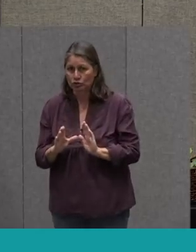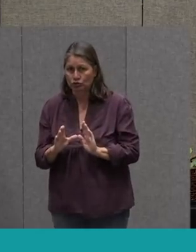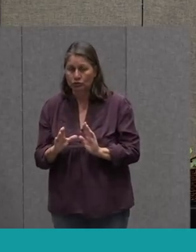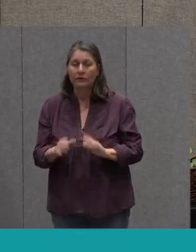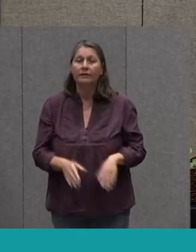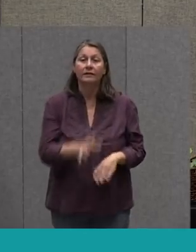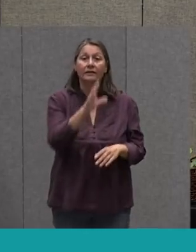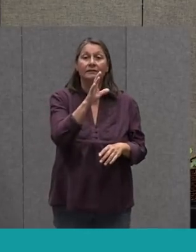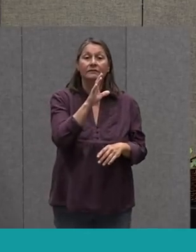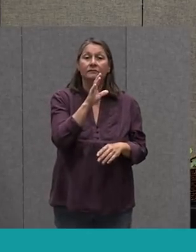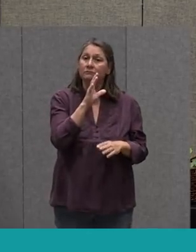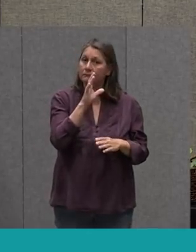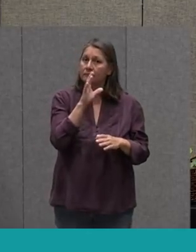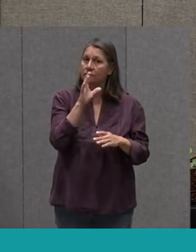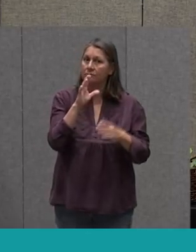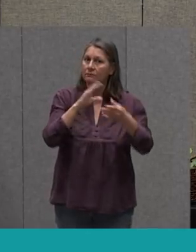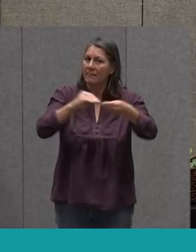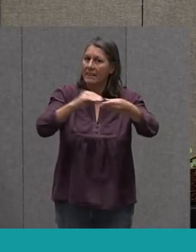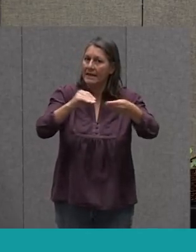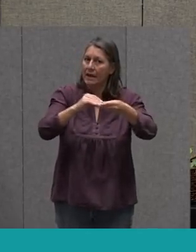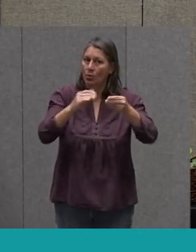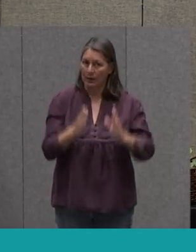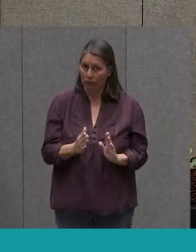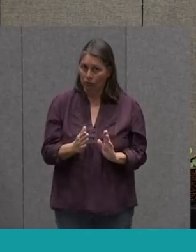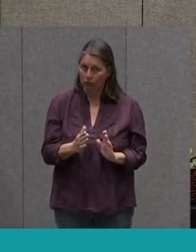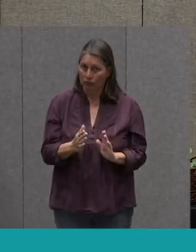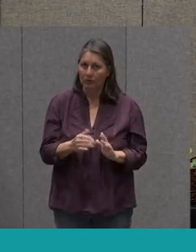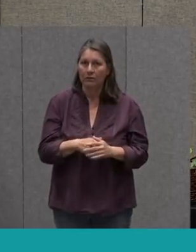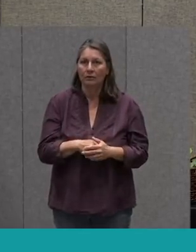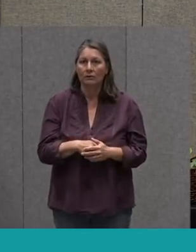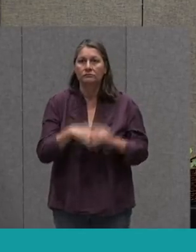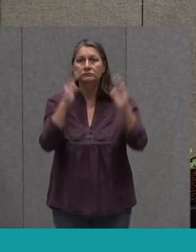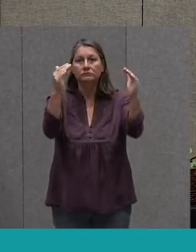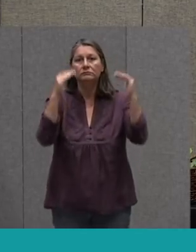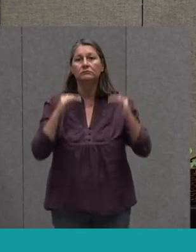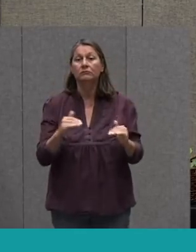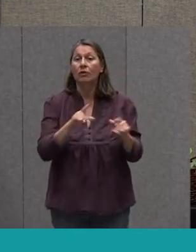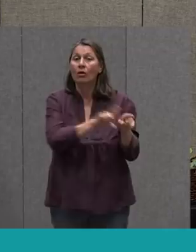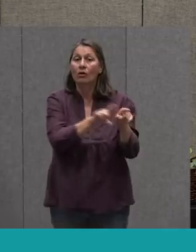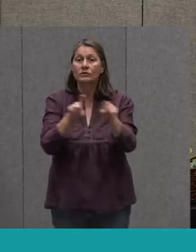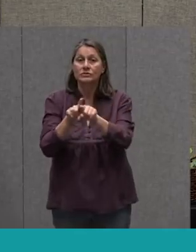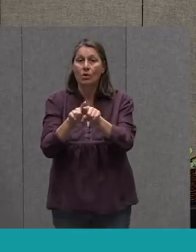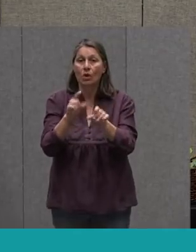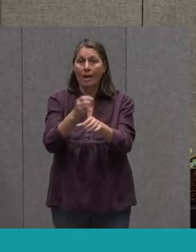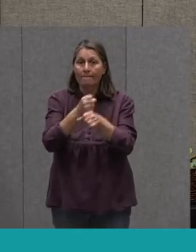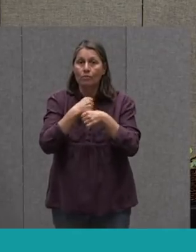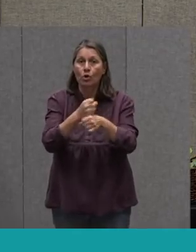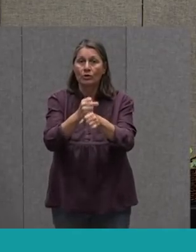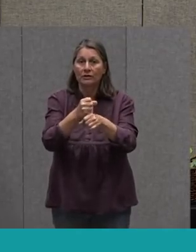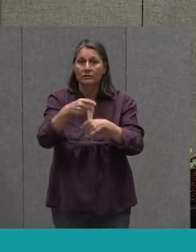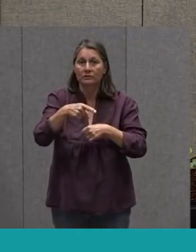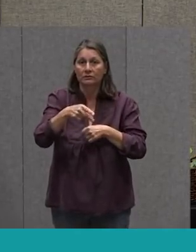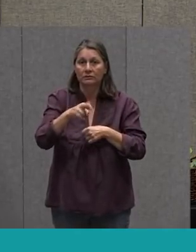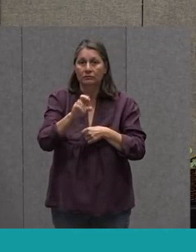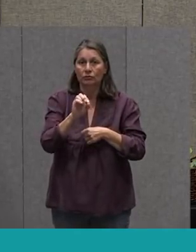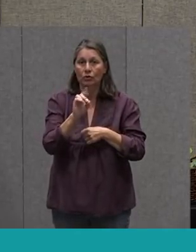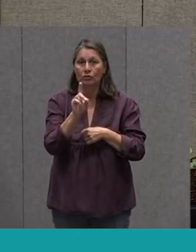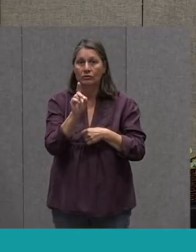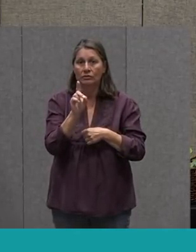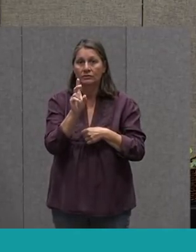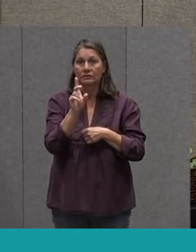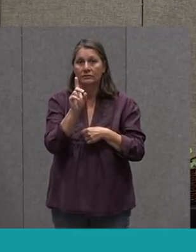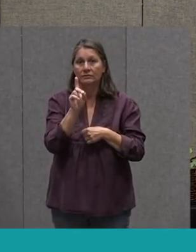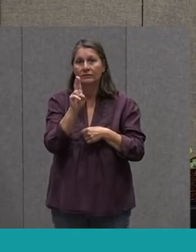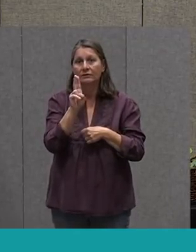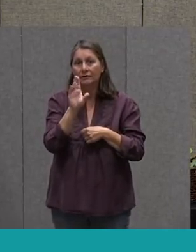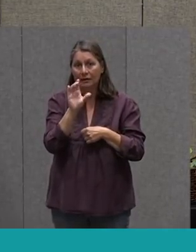Narrator That Telling You There's Always A Job For A Production Crew So Perhaps You Might Want That Production Crew